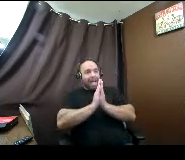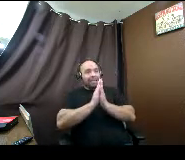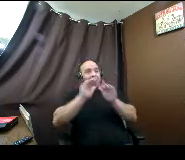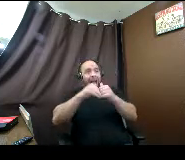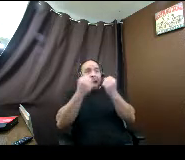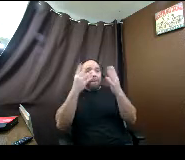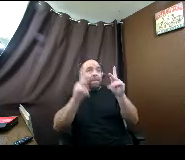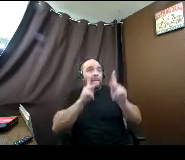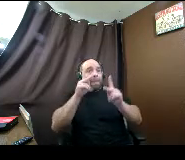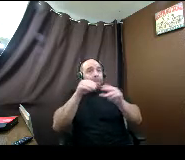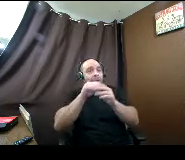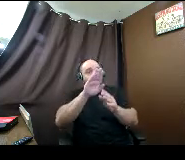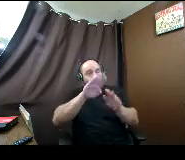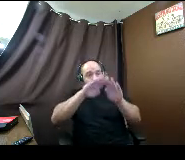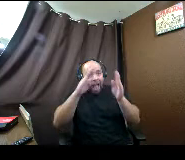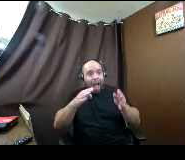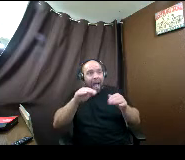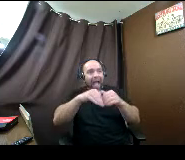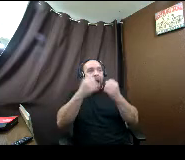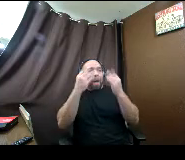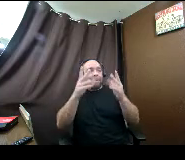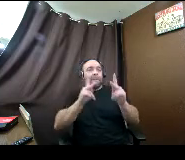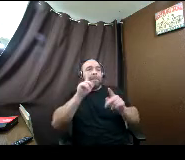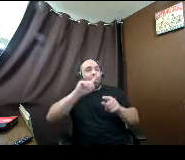number going to college. They definitely consider that.